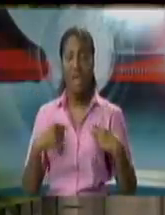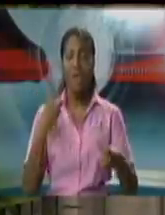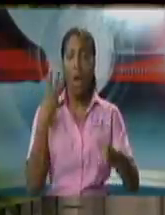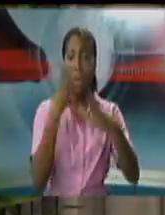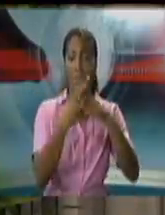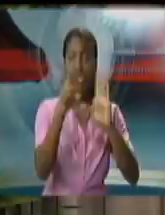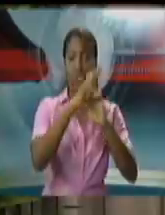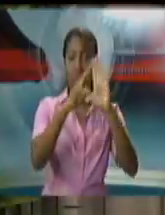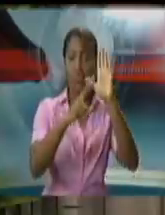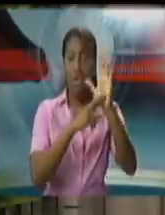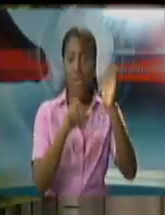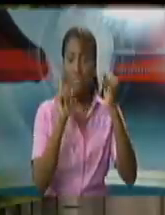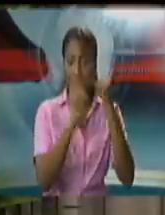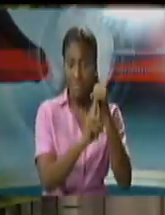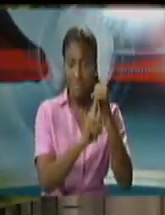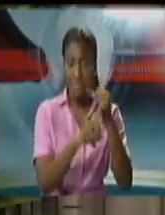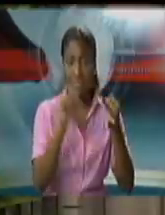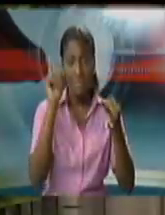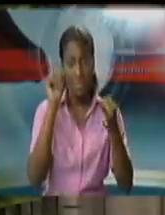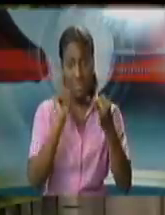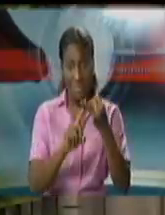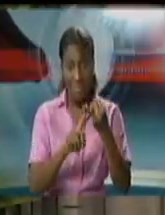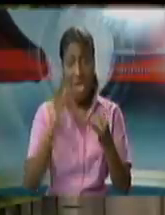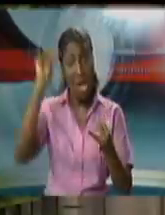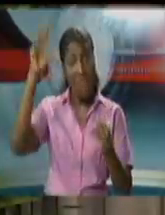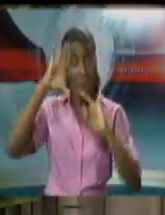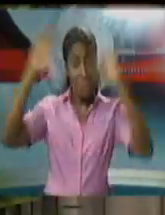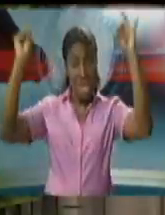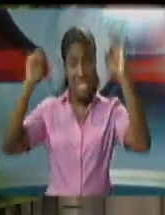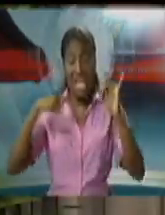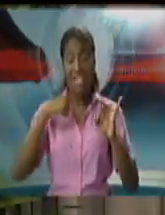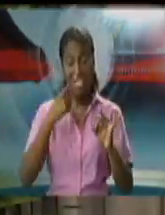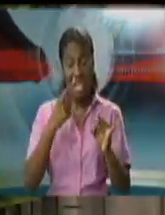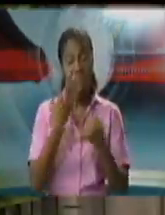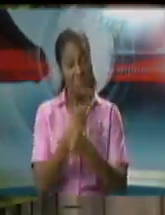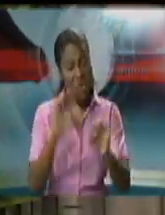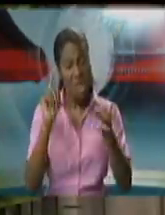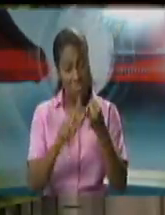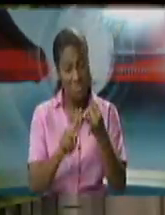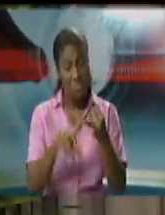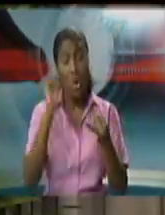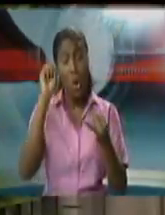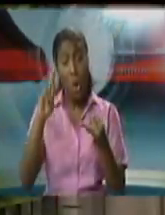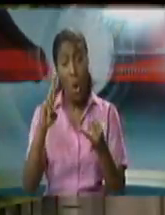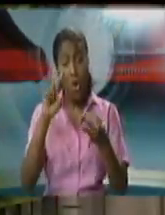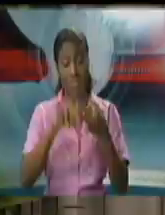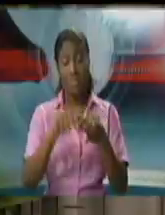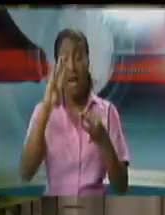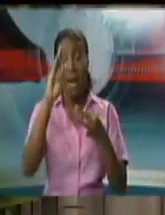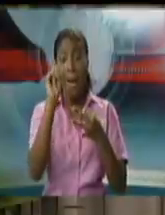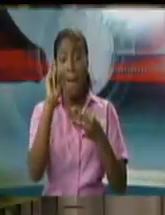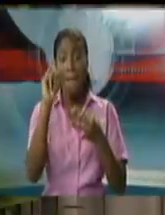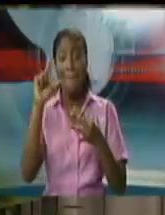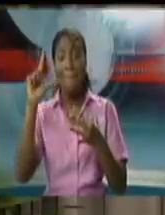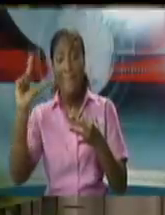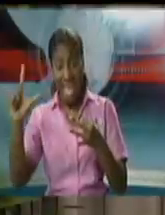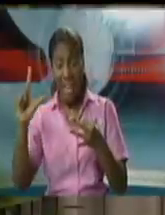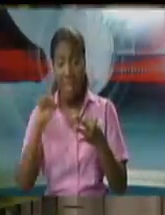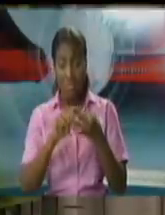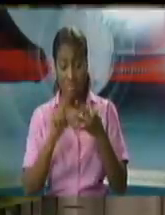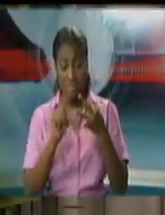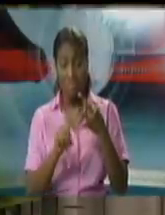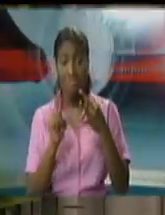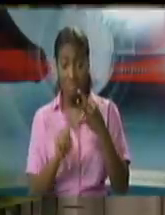pardons via the president or by bail hearings all of them involve an assessment by the